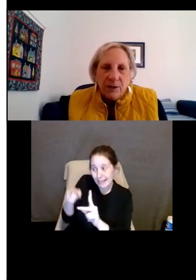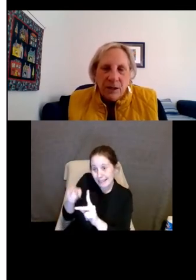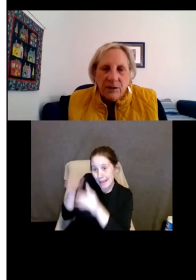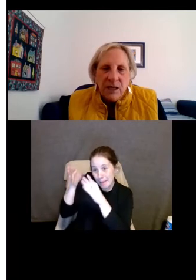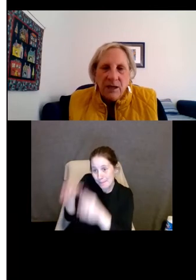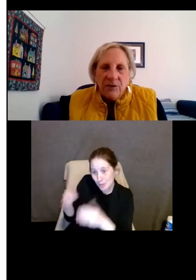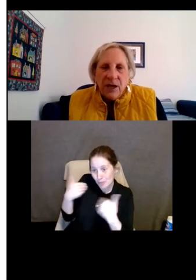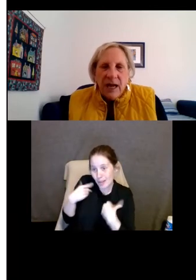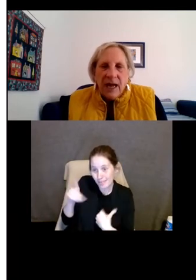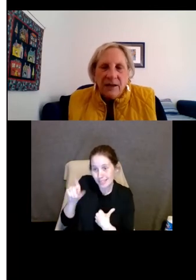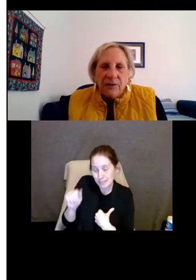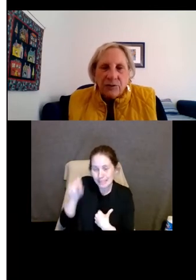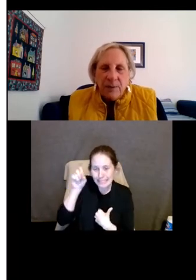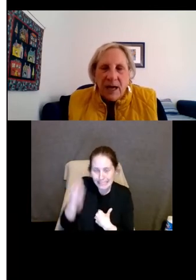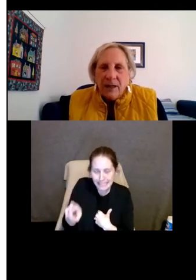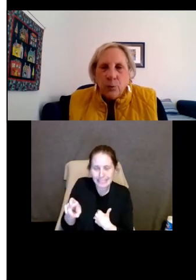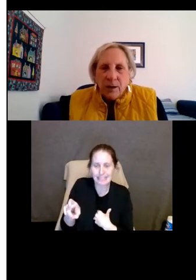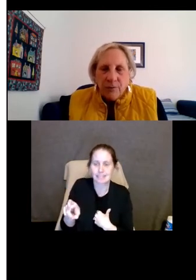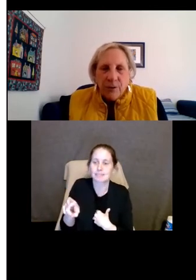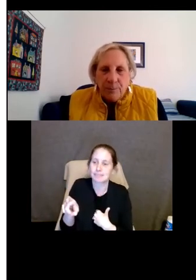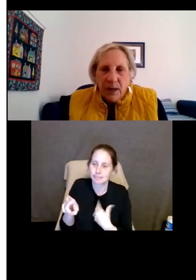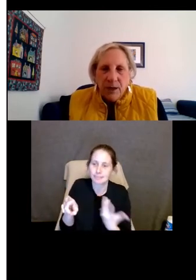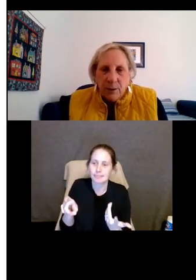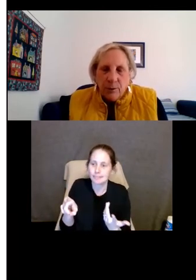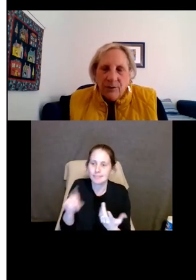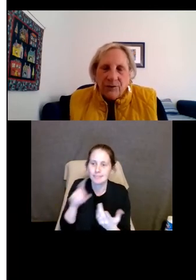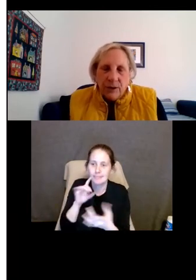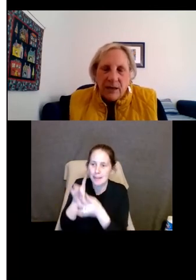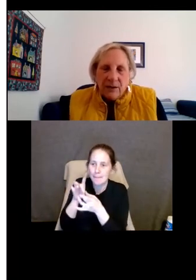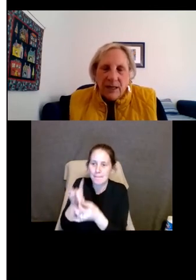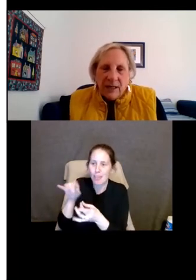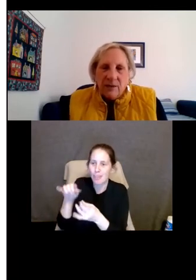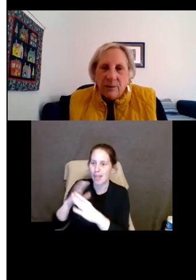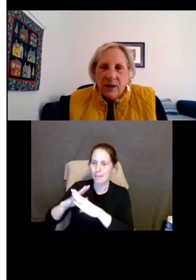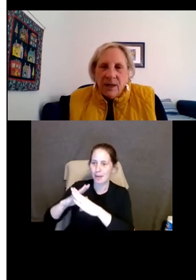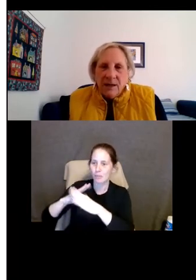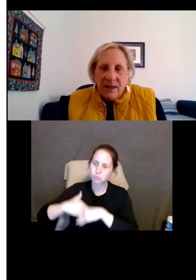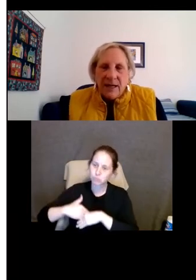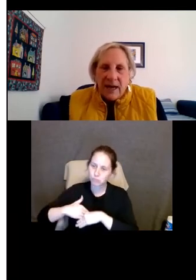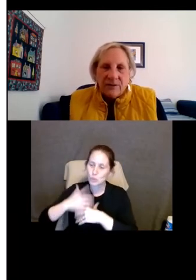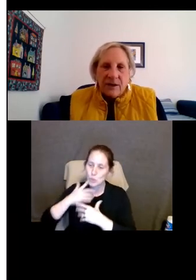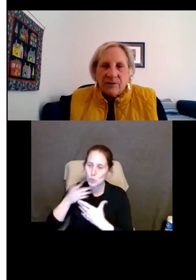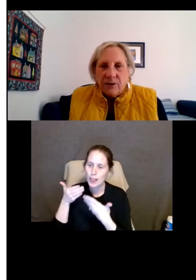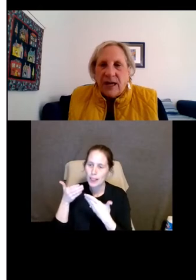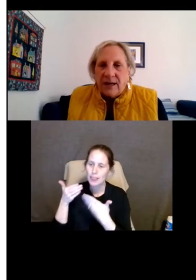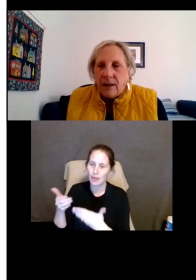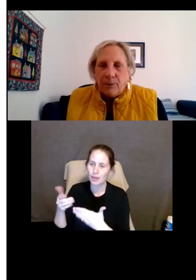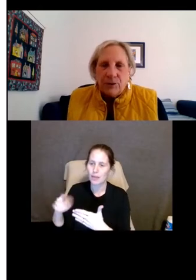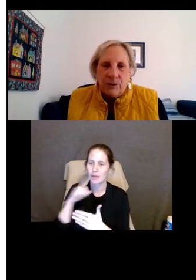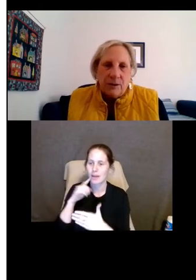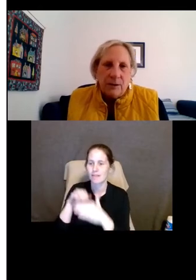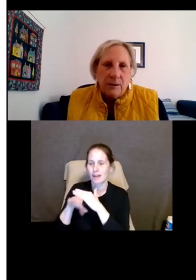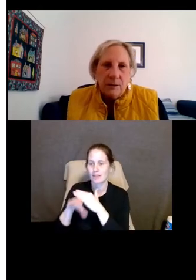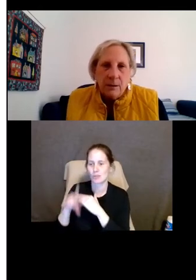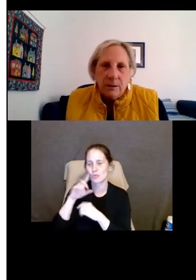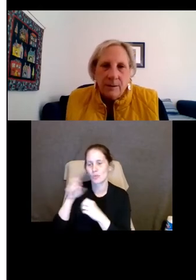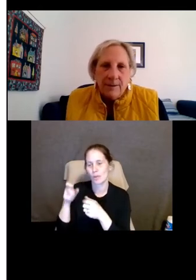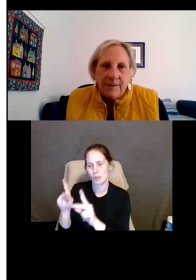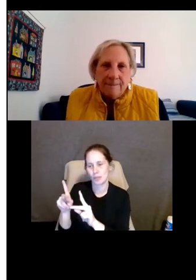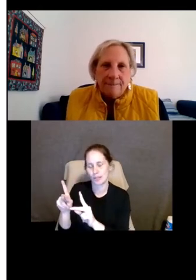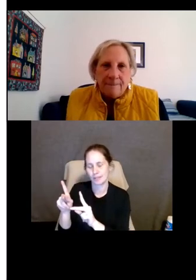a disability needs and it is surmounting whatever the barrier is to letting them get access to that opportunity.